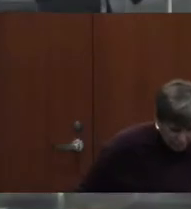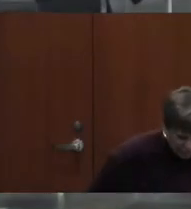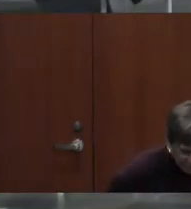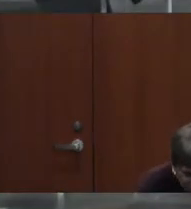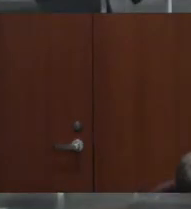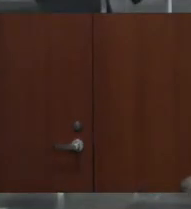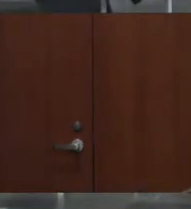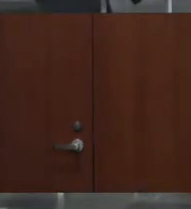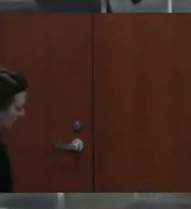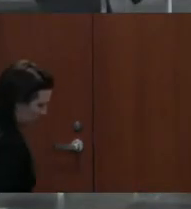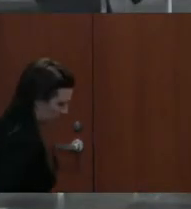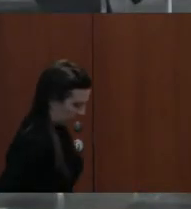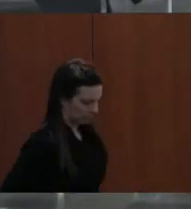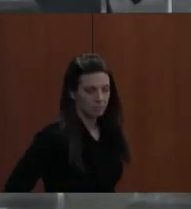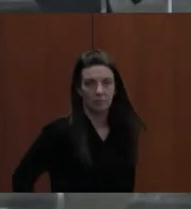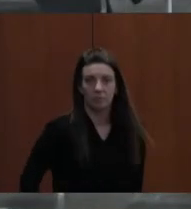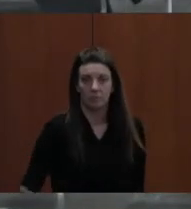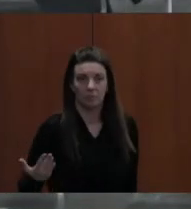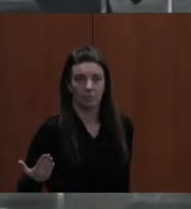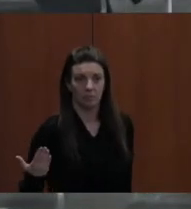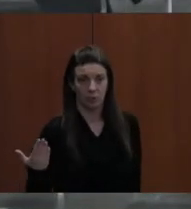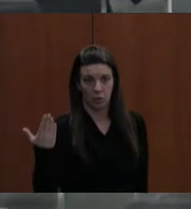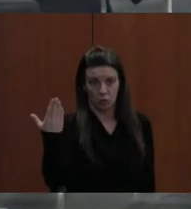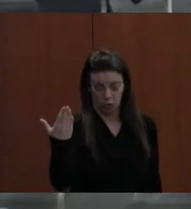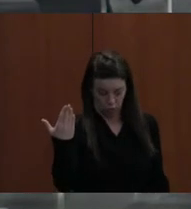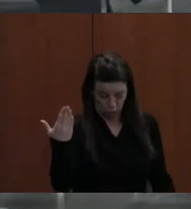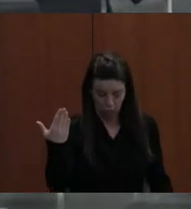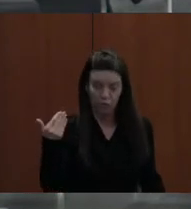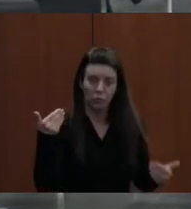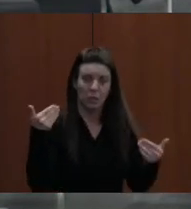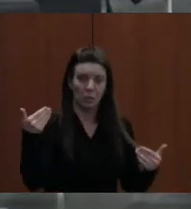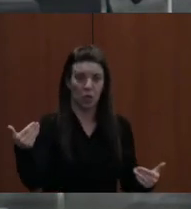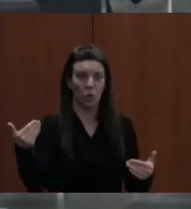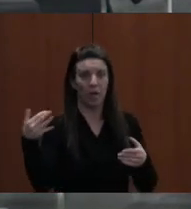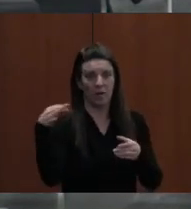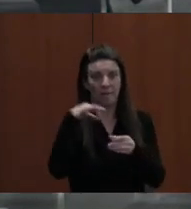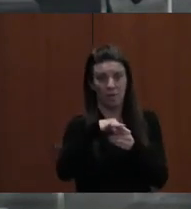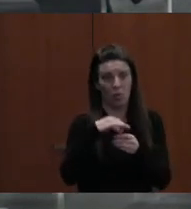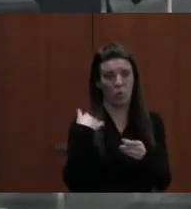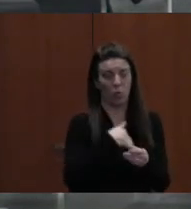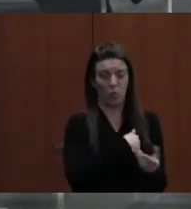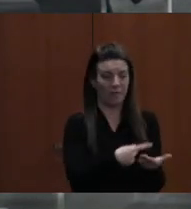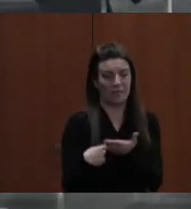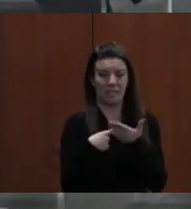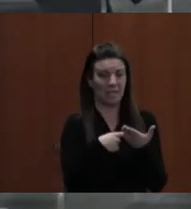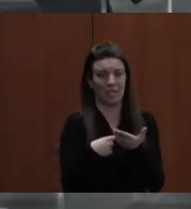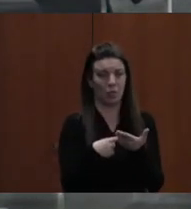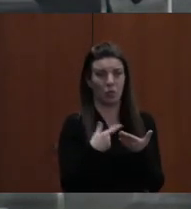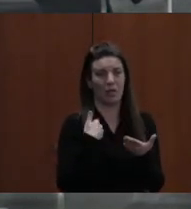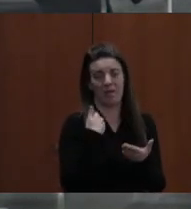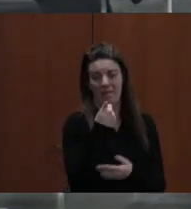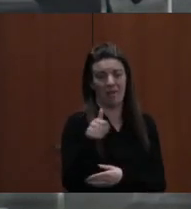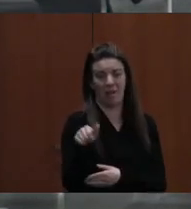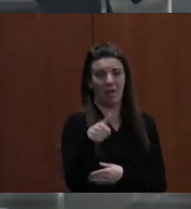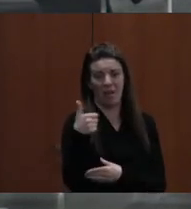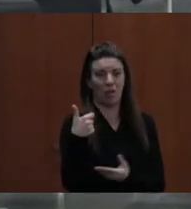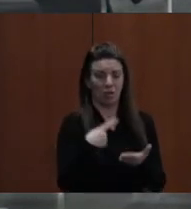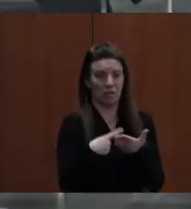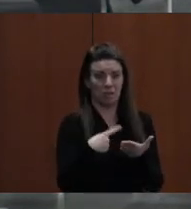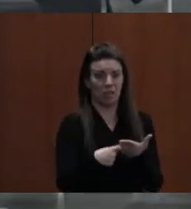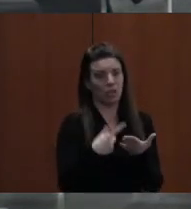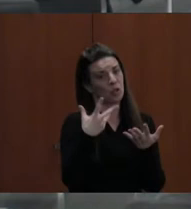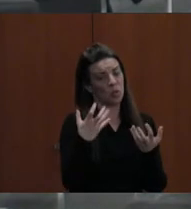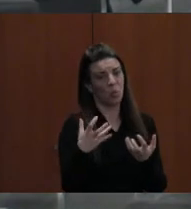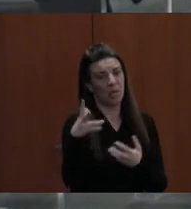I we're good to vote. I do. Is there any further? Yep. We're in discussion. Is there any further discussion? Do you want to hear the motion one more